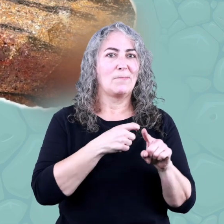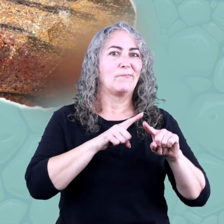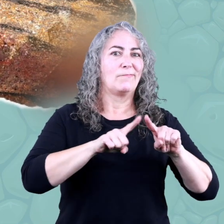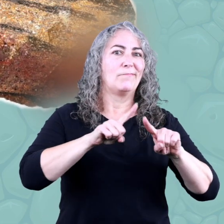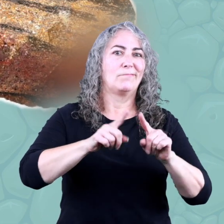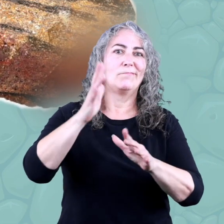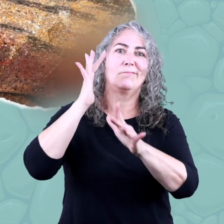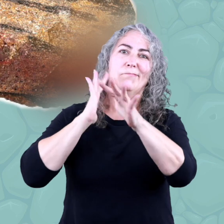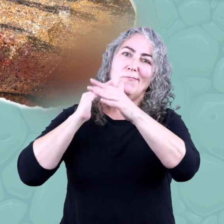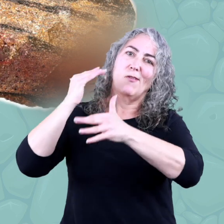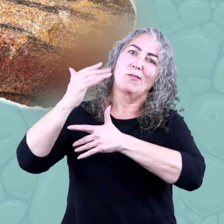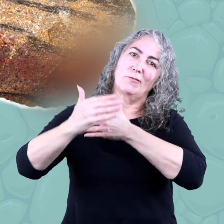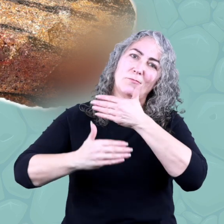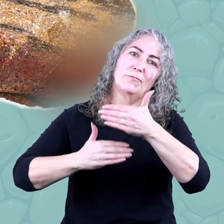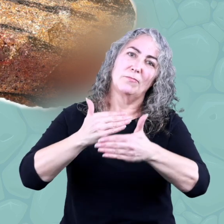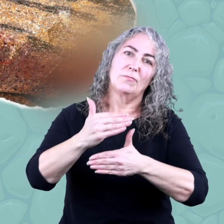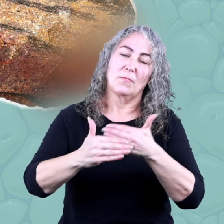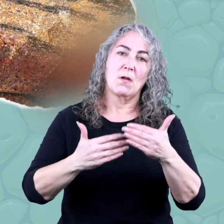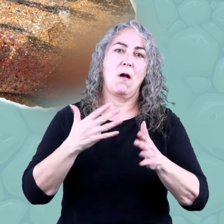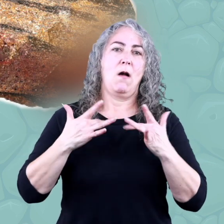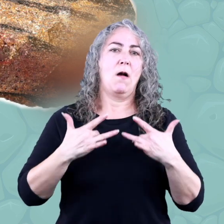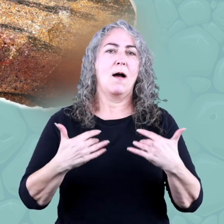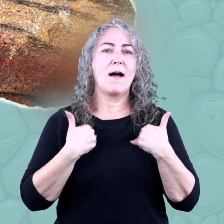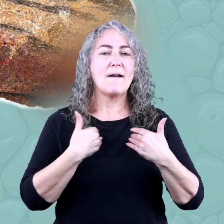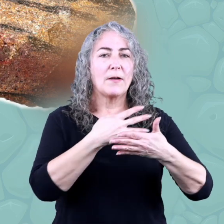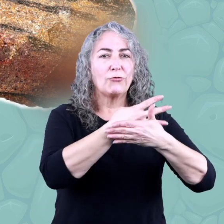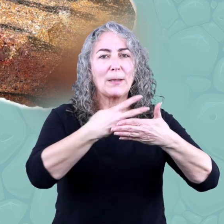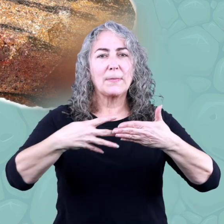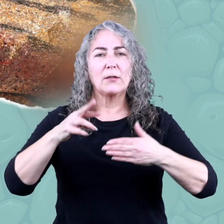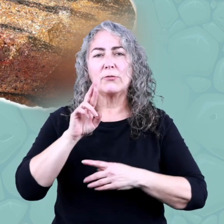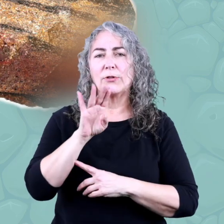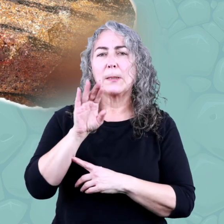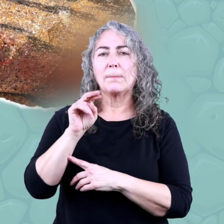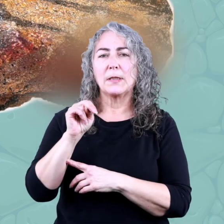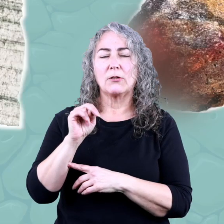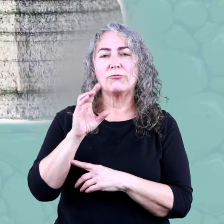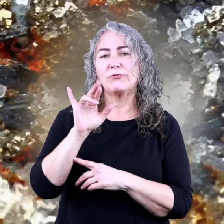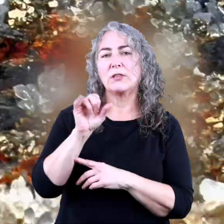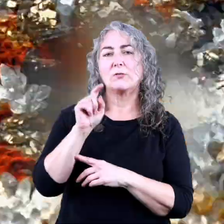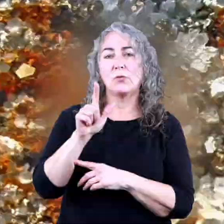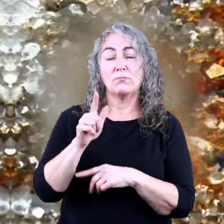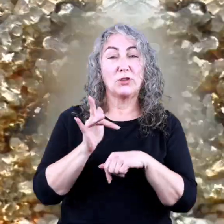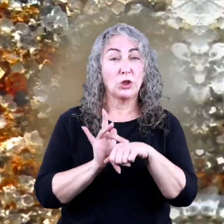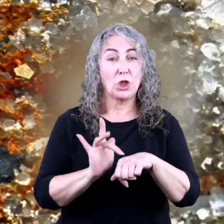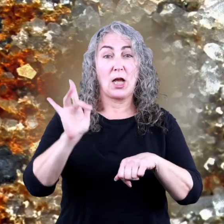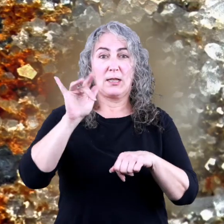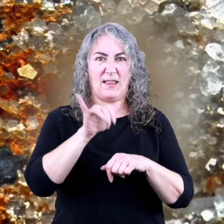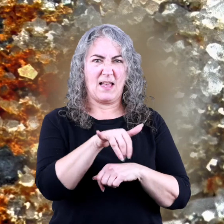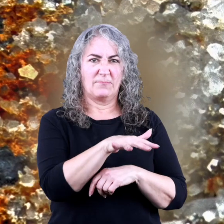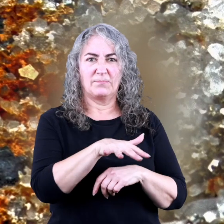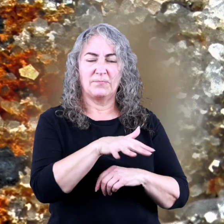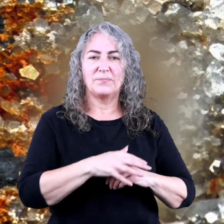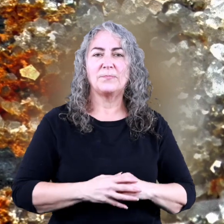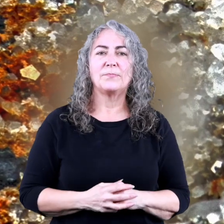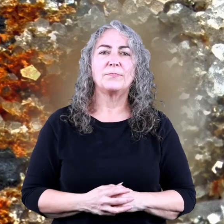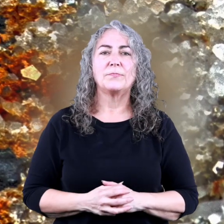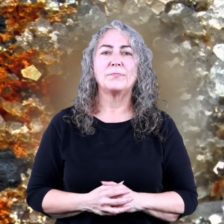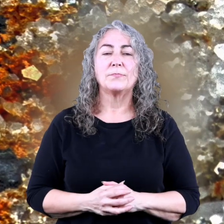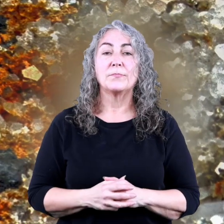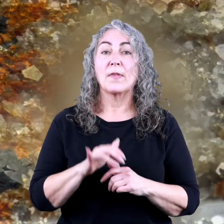from this very long process often have ribbon-like layers and many shiny crystals in them.